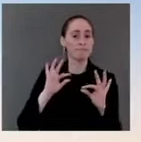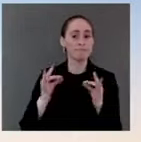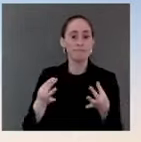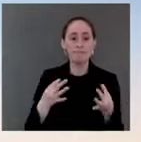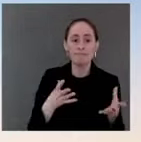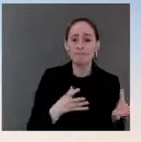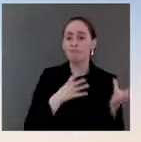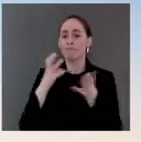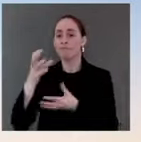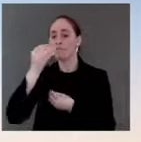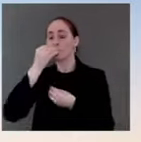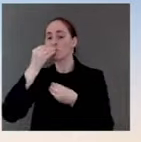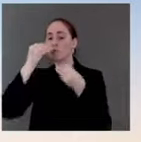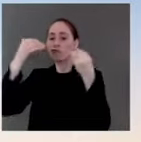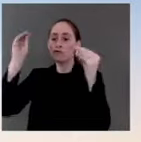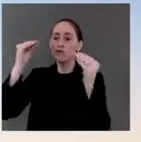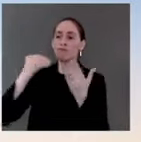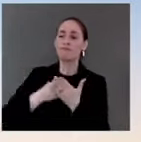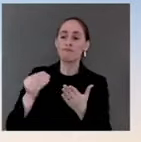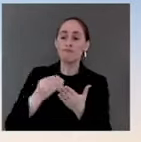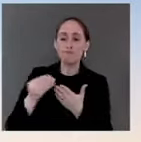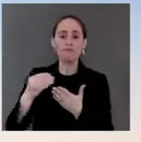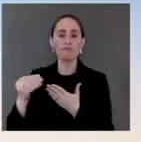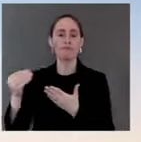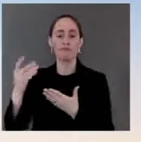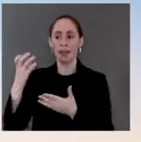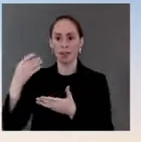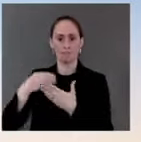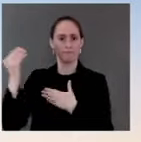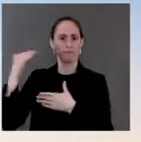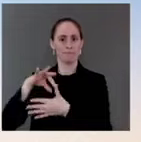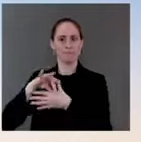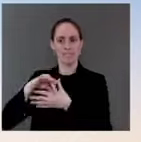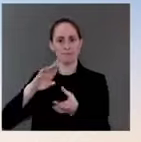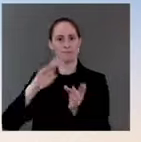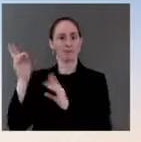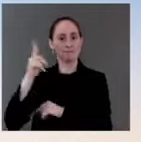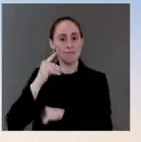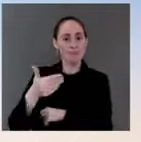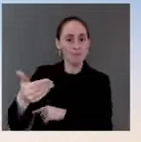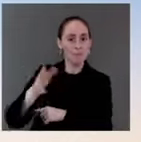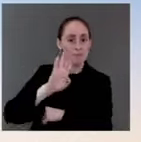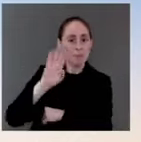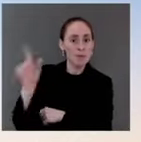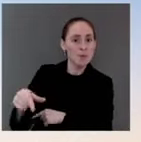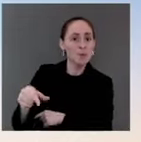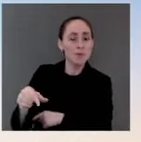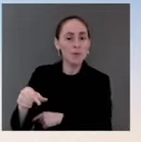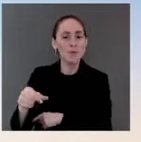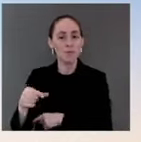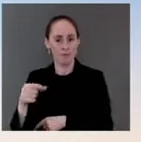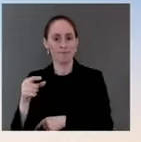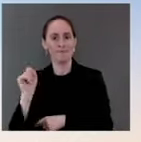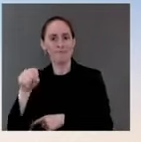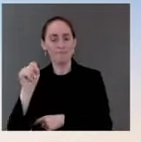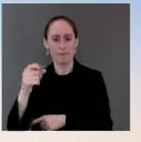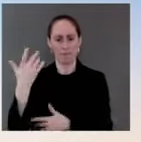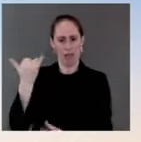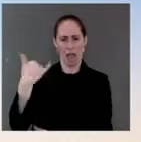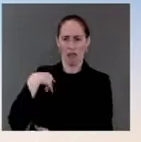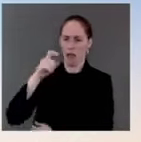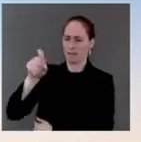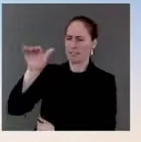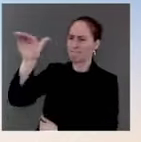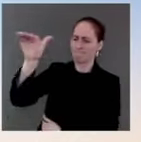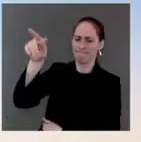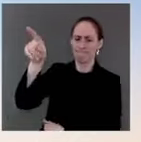for raising prices and jacking prices up. So it's area to area. But what we can tell them is where we're seeing progress, where we're still